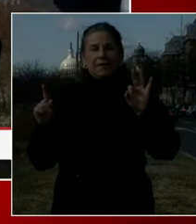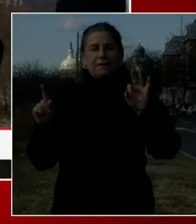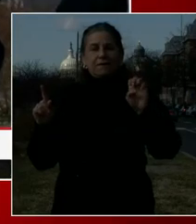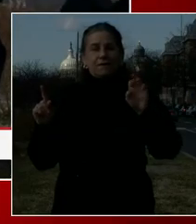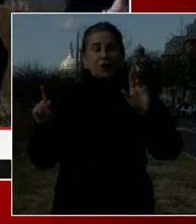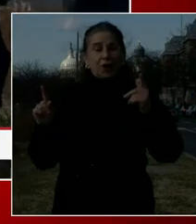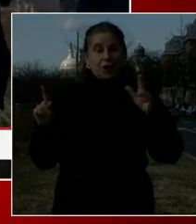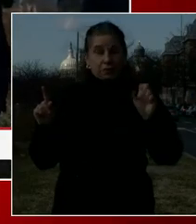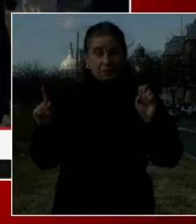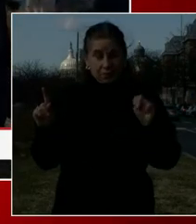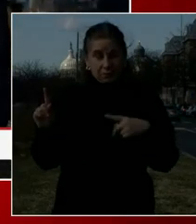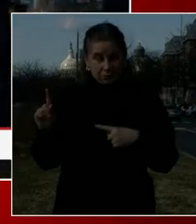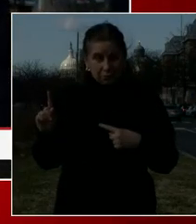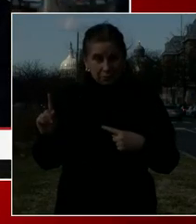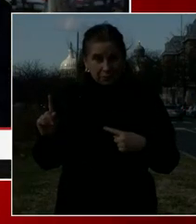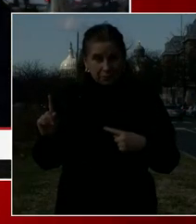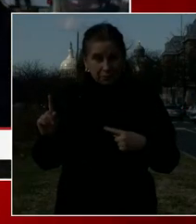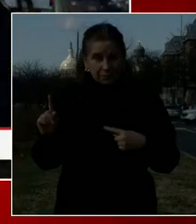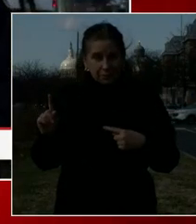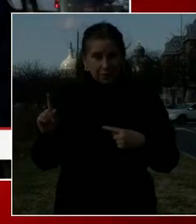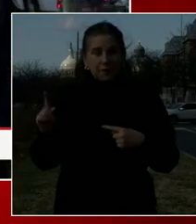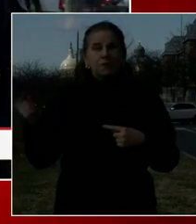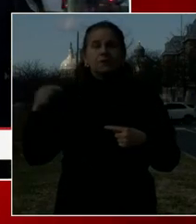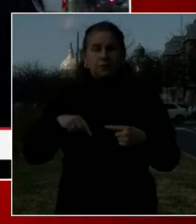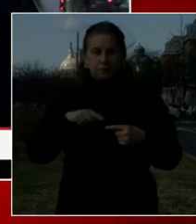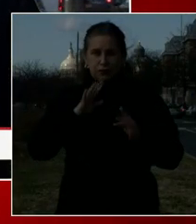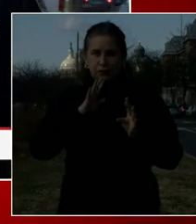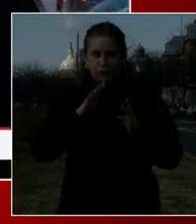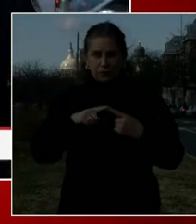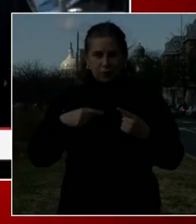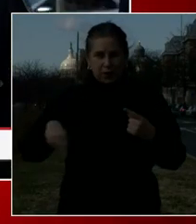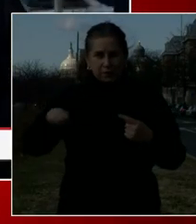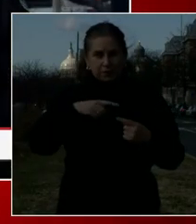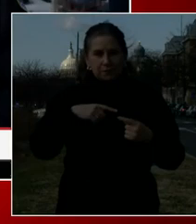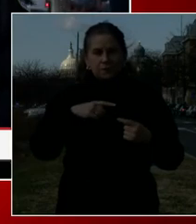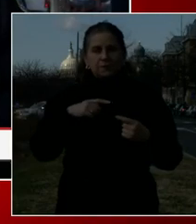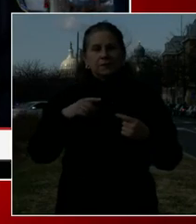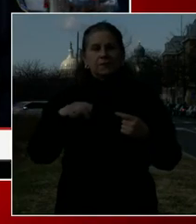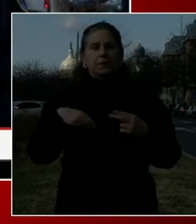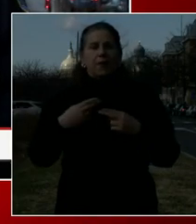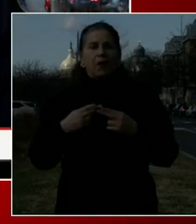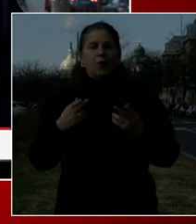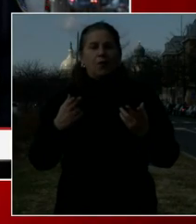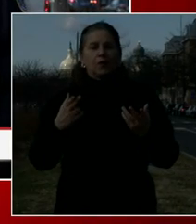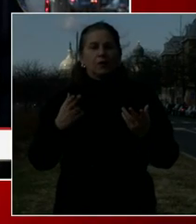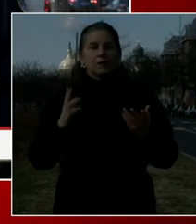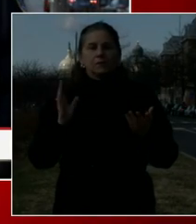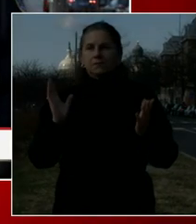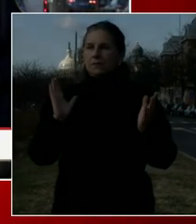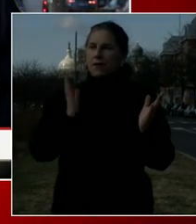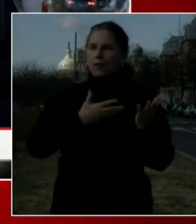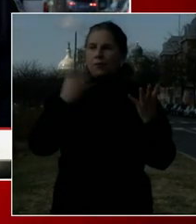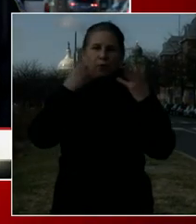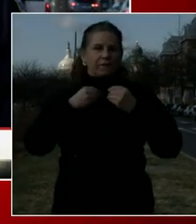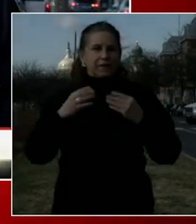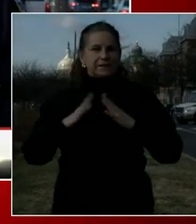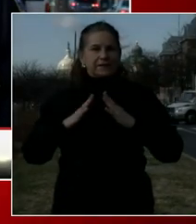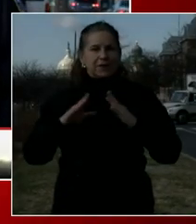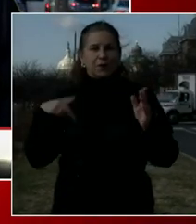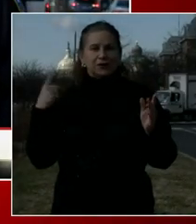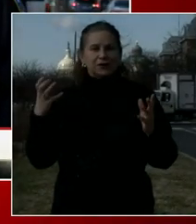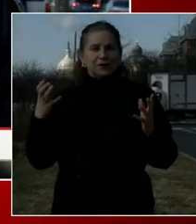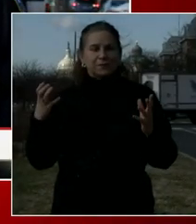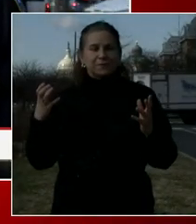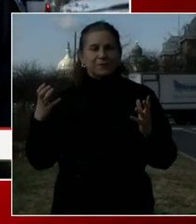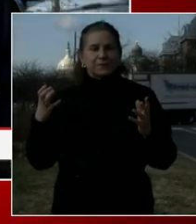thinking about our destination and why people want to come visit Washington, D.C. We are just